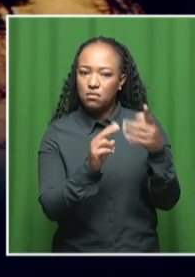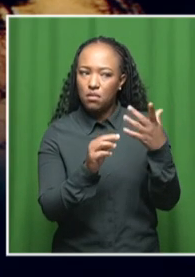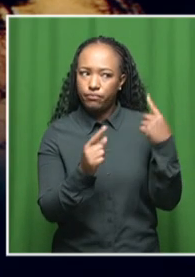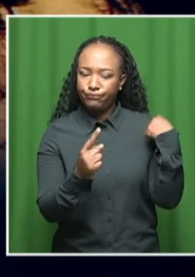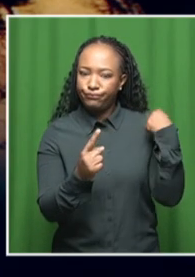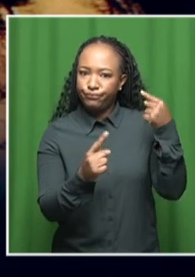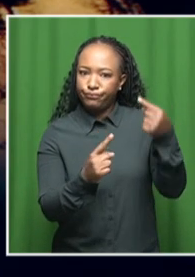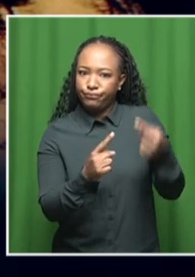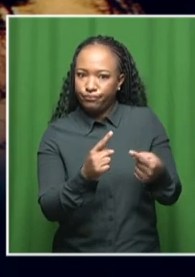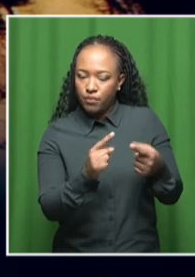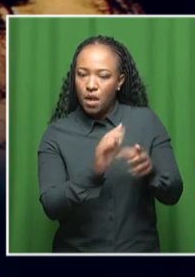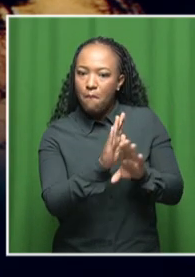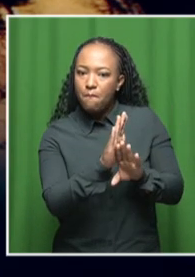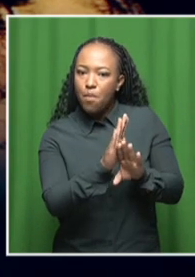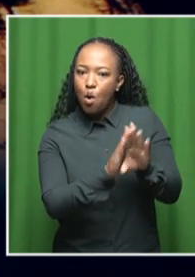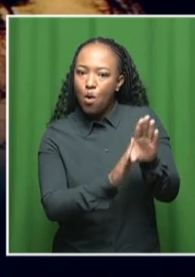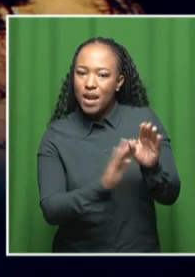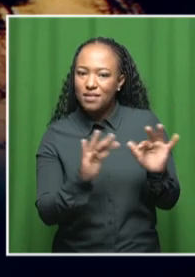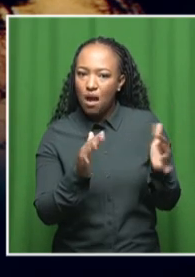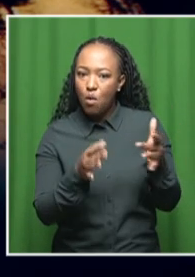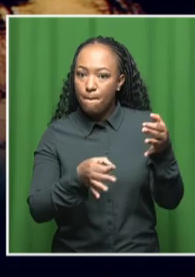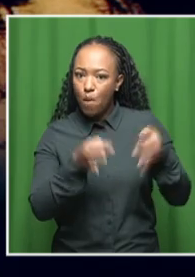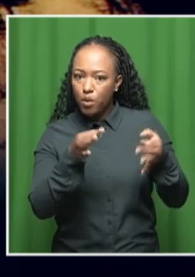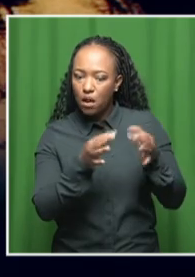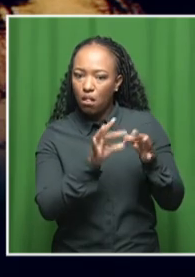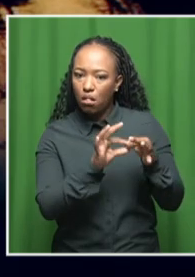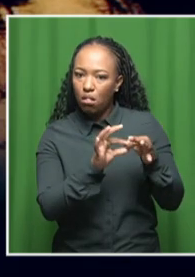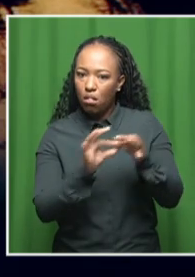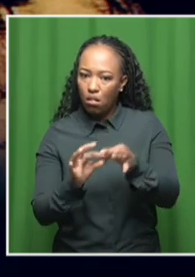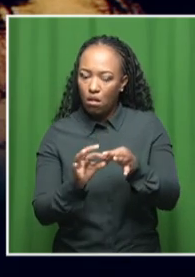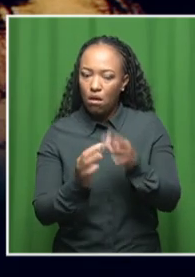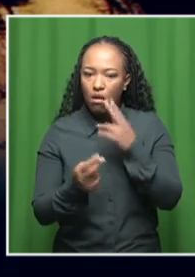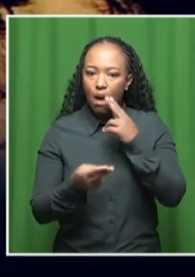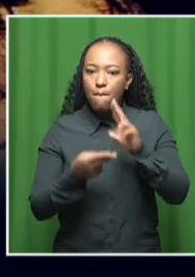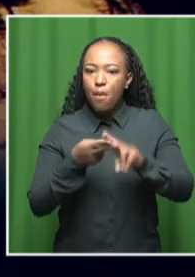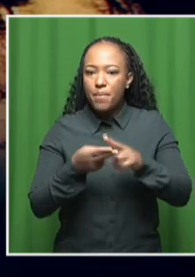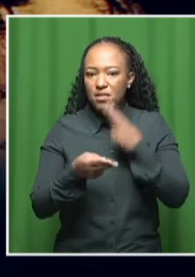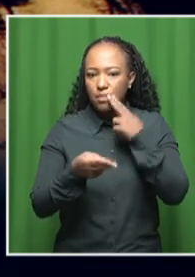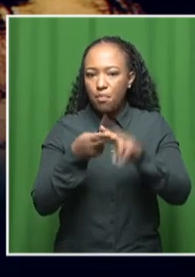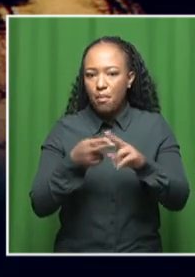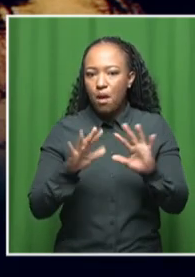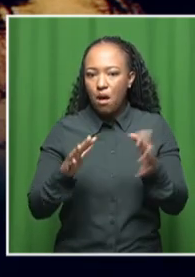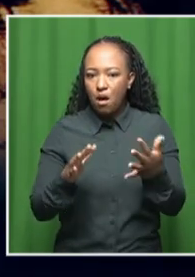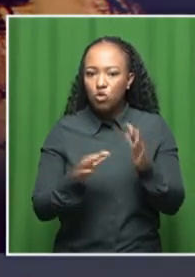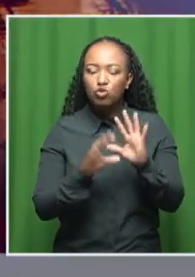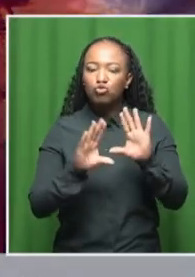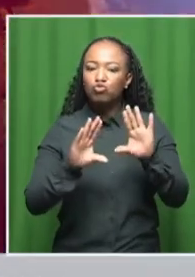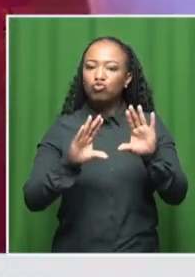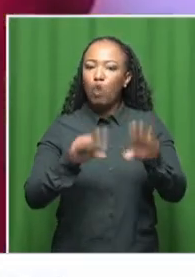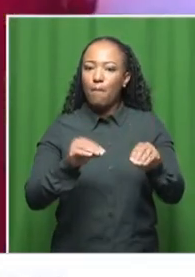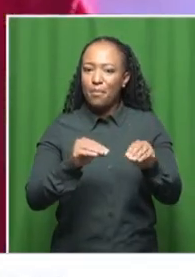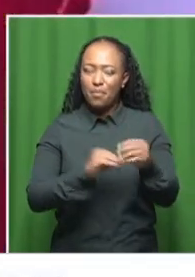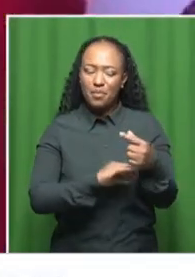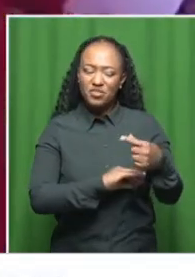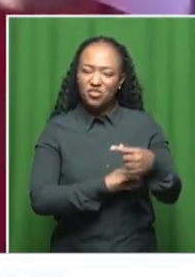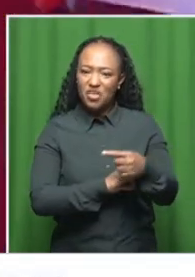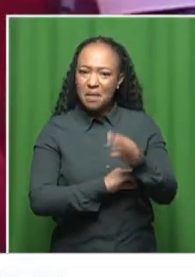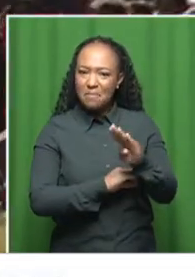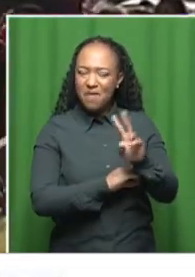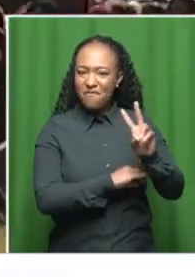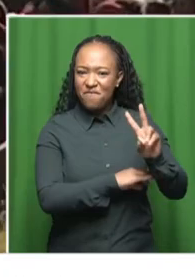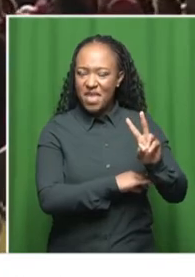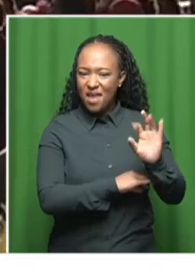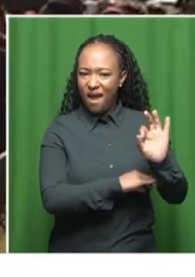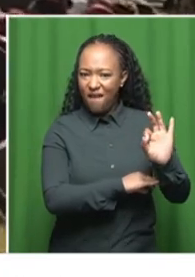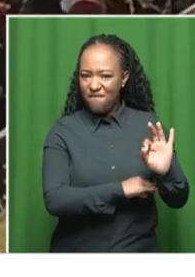to date and to affirm the political commitment and promises to decisively end the pandemic of gender-based violence